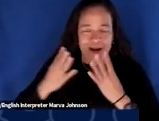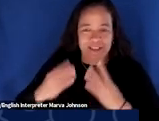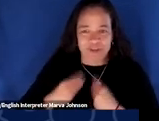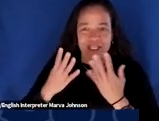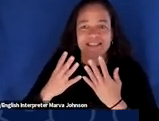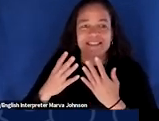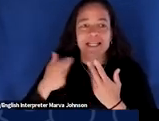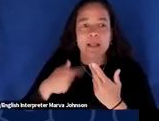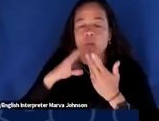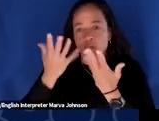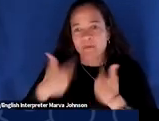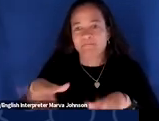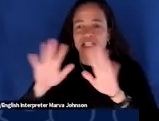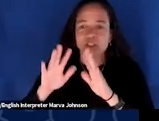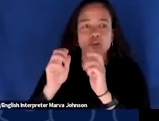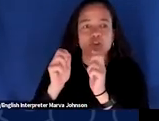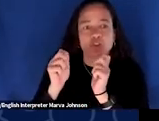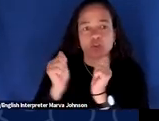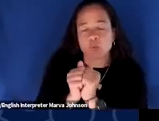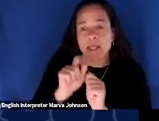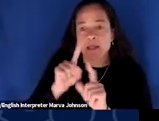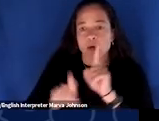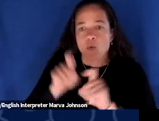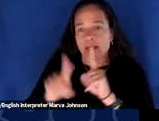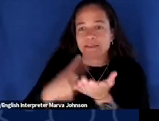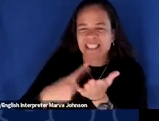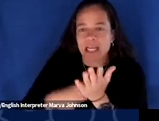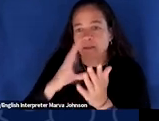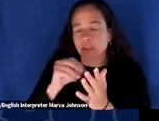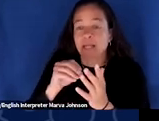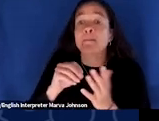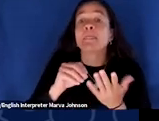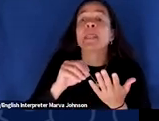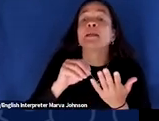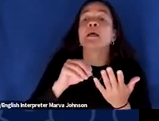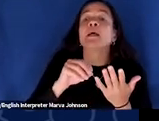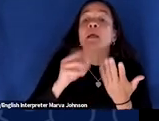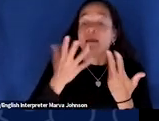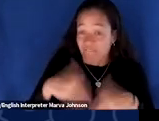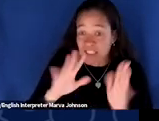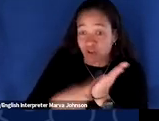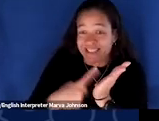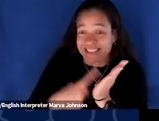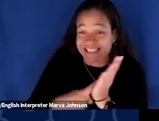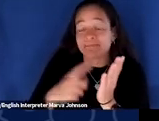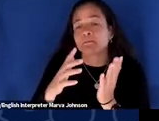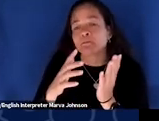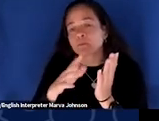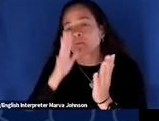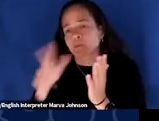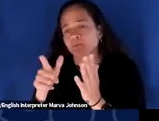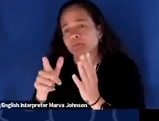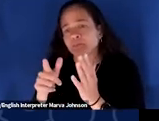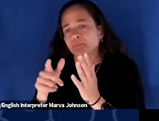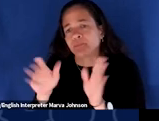and uh as sean said at the very end after that i'll have another half hour of office hours it's sort of quieter more intimate environment